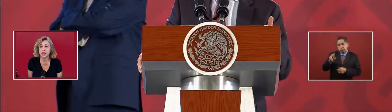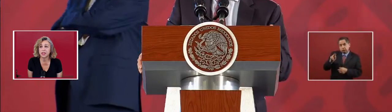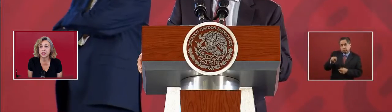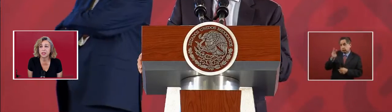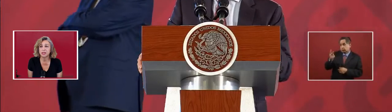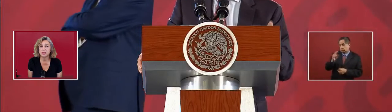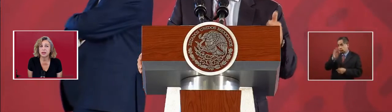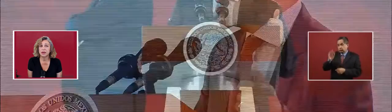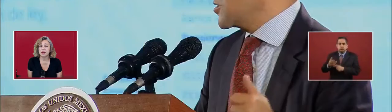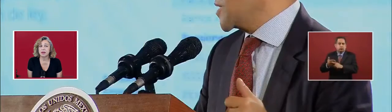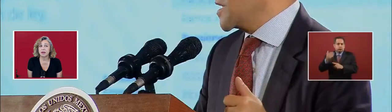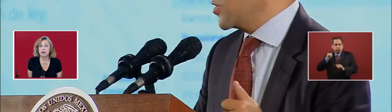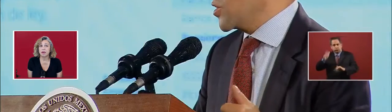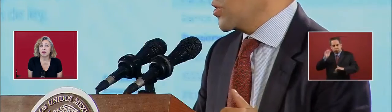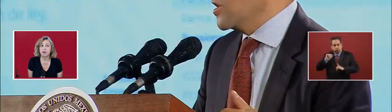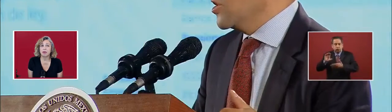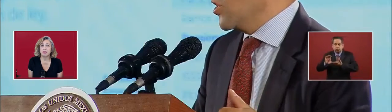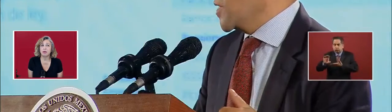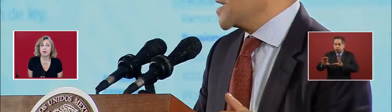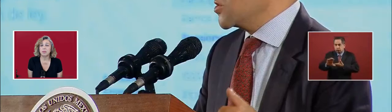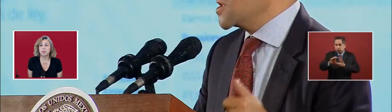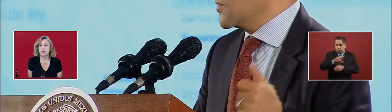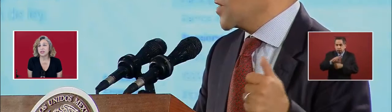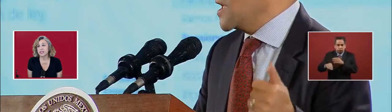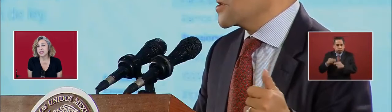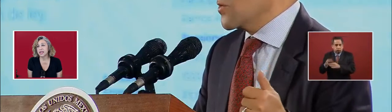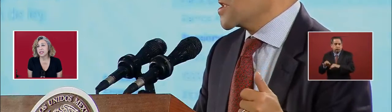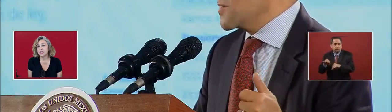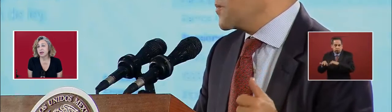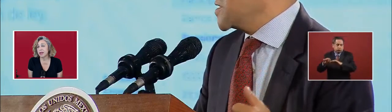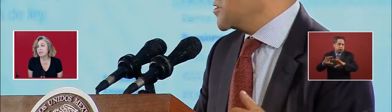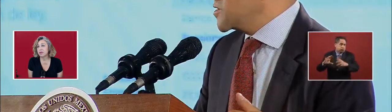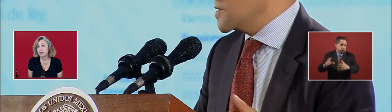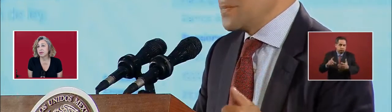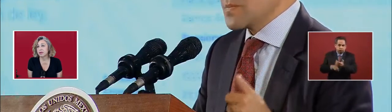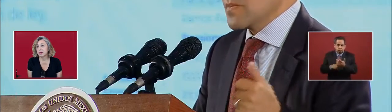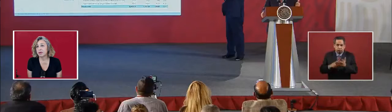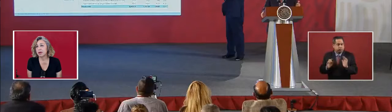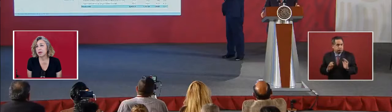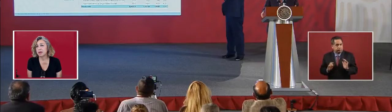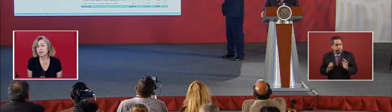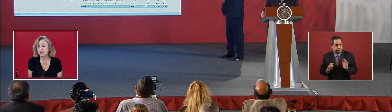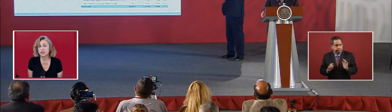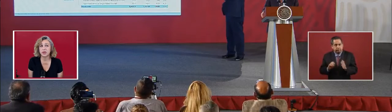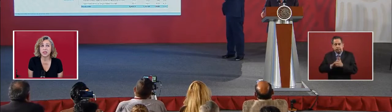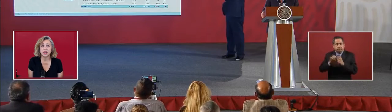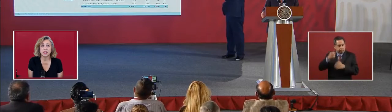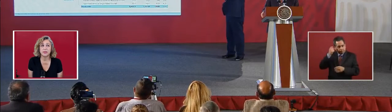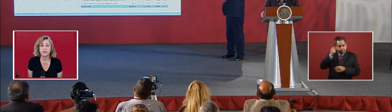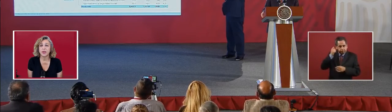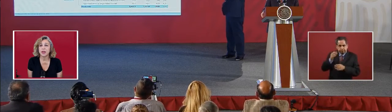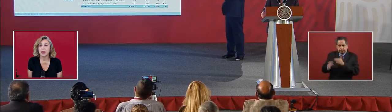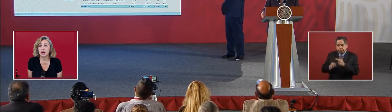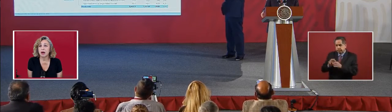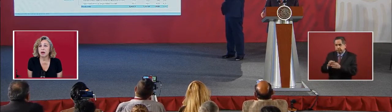obligations or previous debts or labor situations,